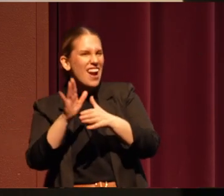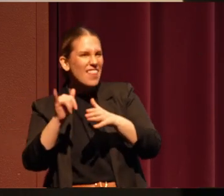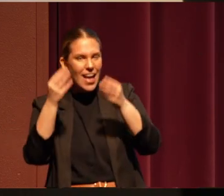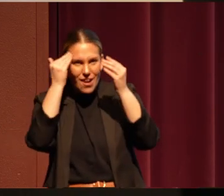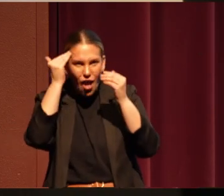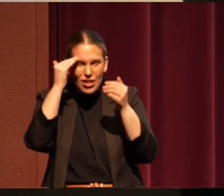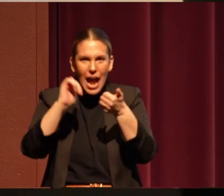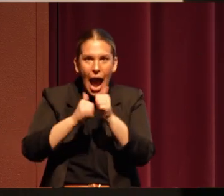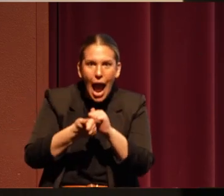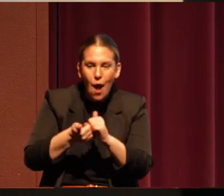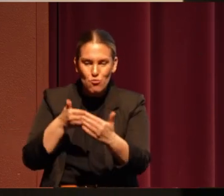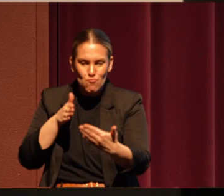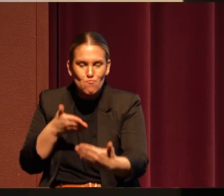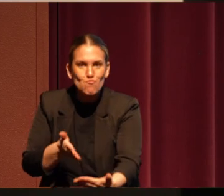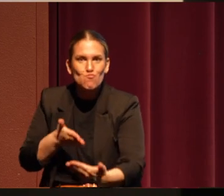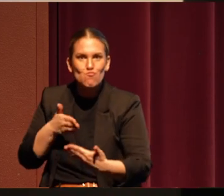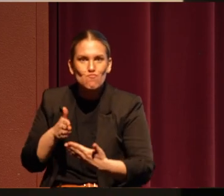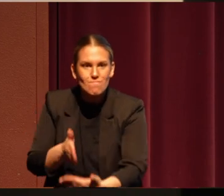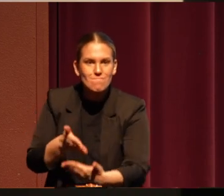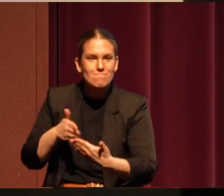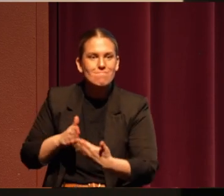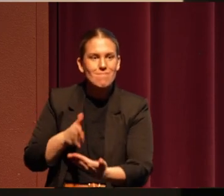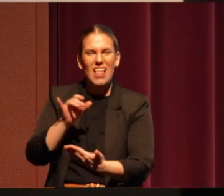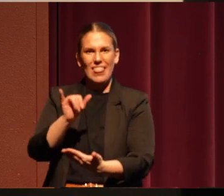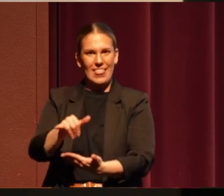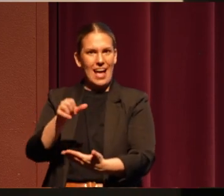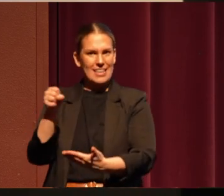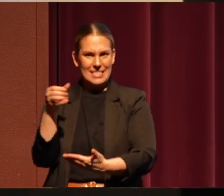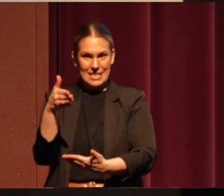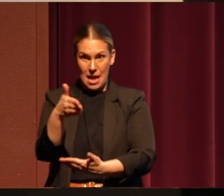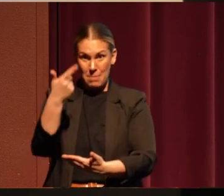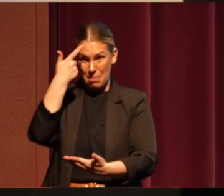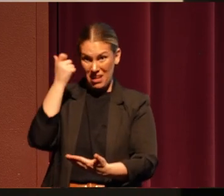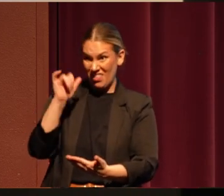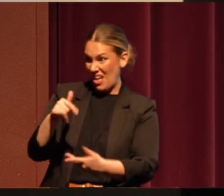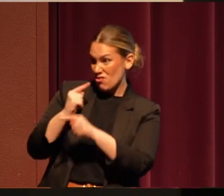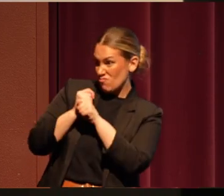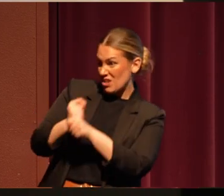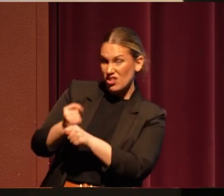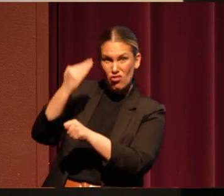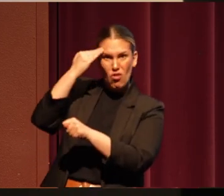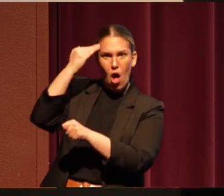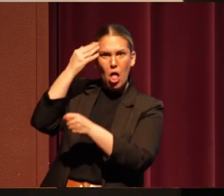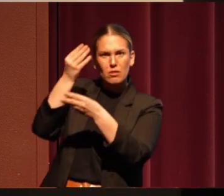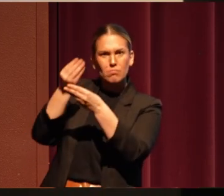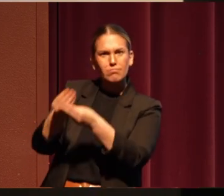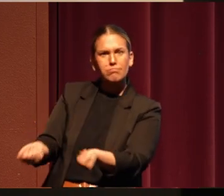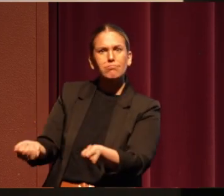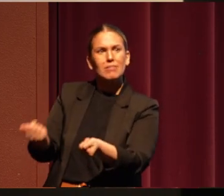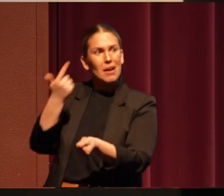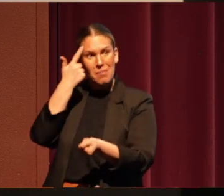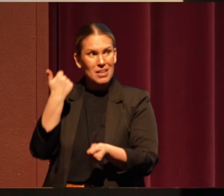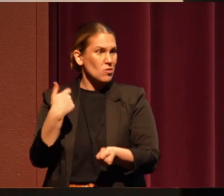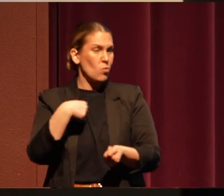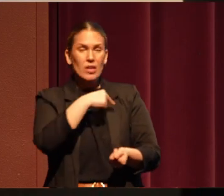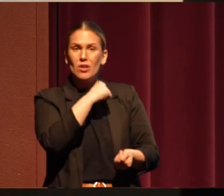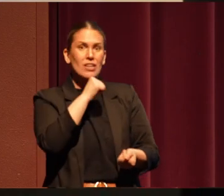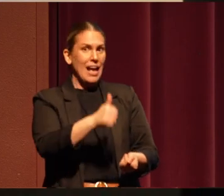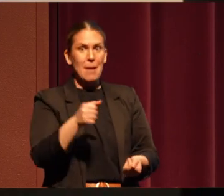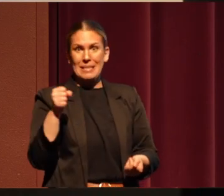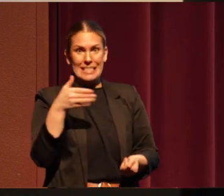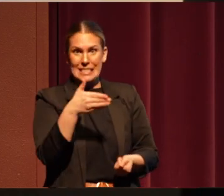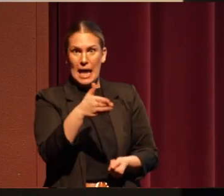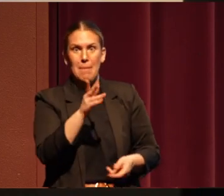salmon and how you cook that, because that knowledge has been lost to our people, because we haven't been salmon people for generations.